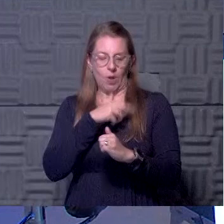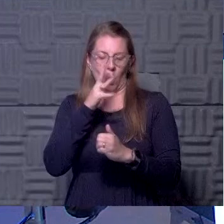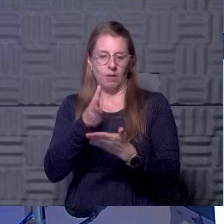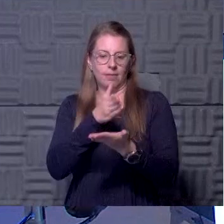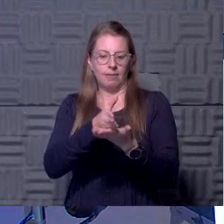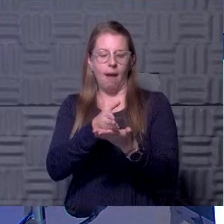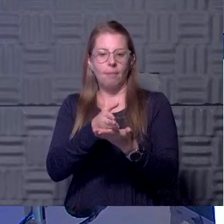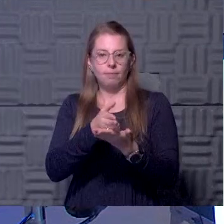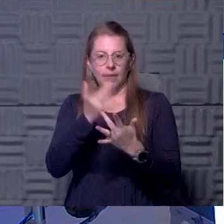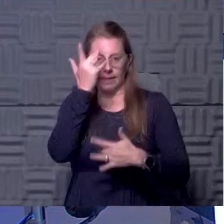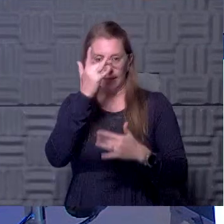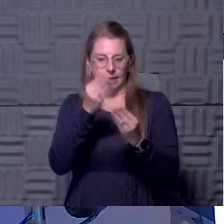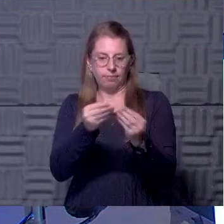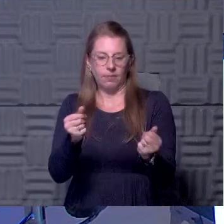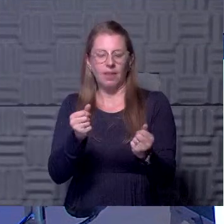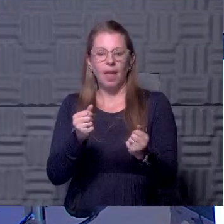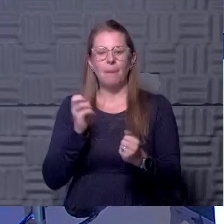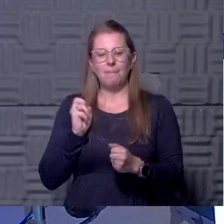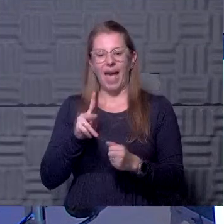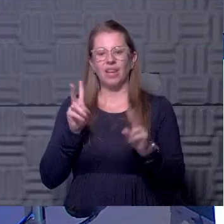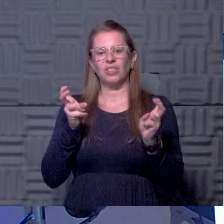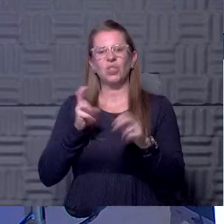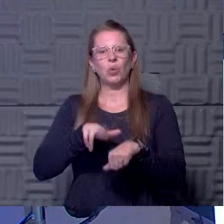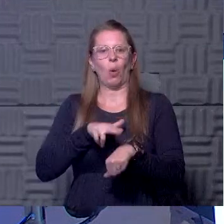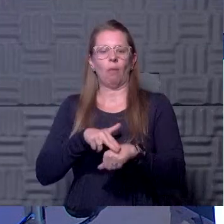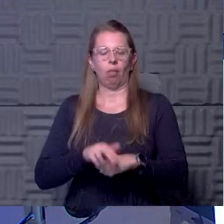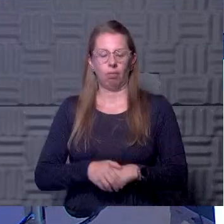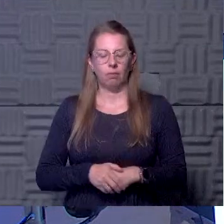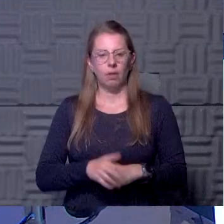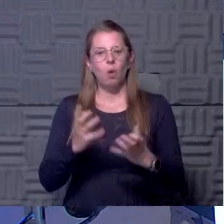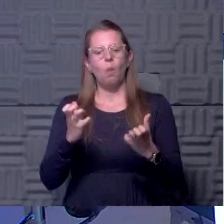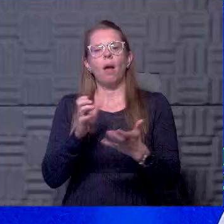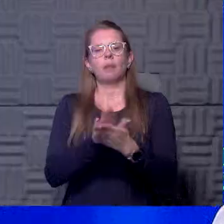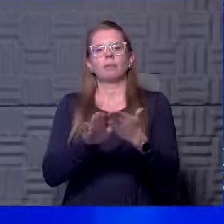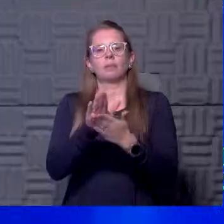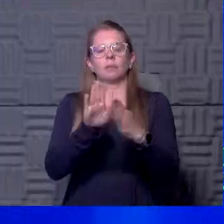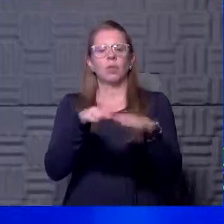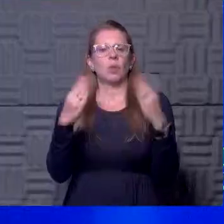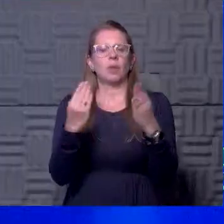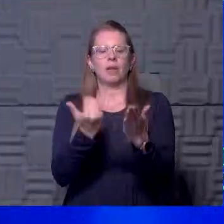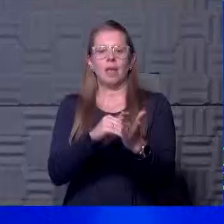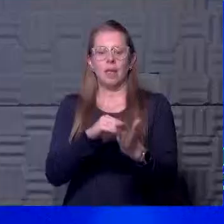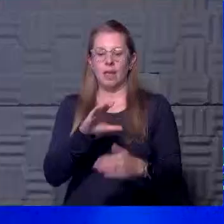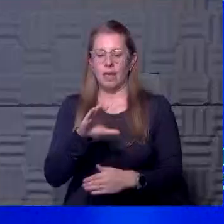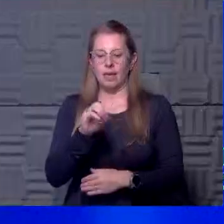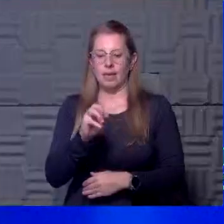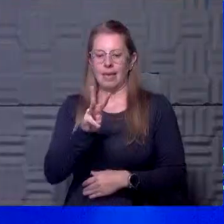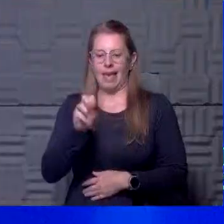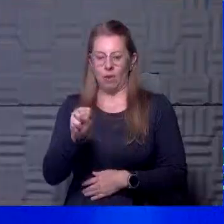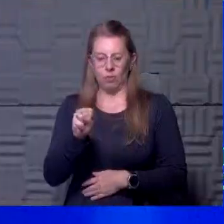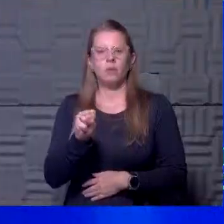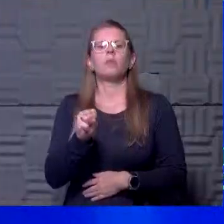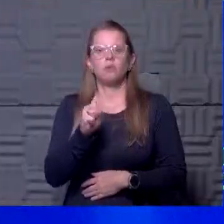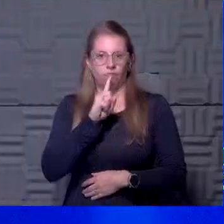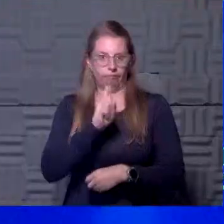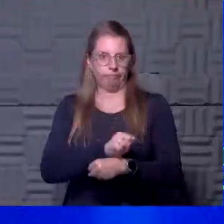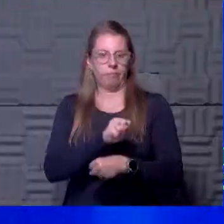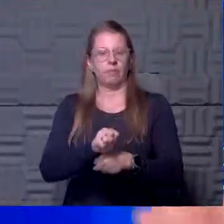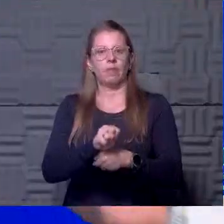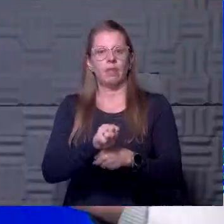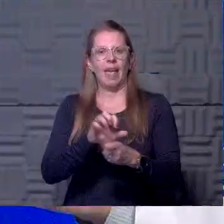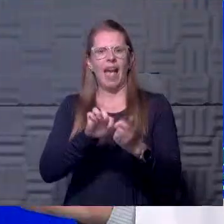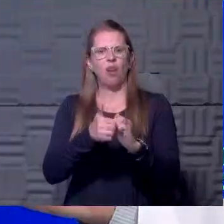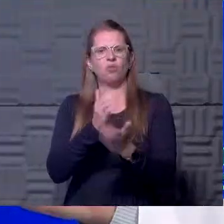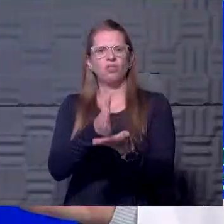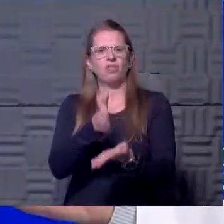and get back to some normal life and keep our campuses open. yeah, COVID weariness syndrome. It is real. You don't want to have it. How